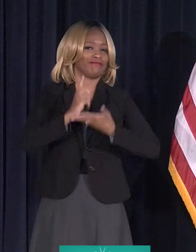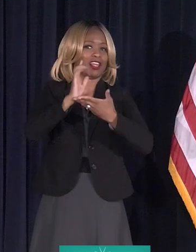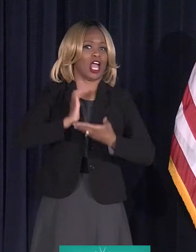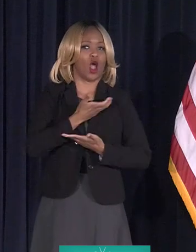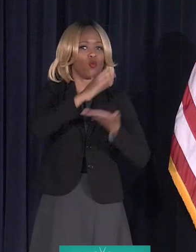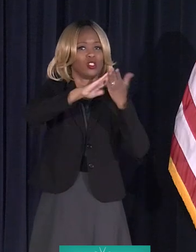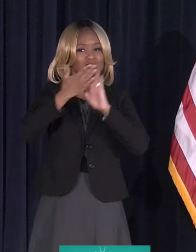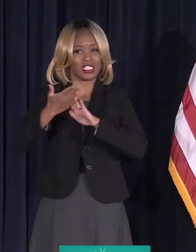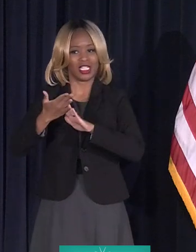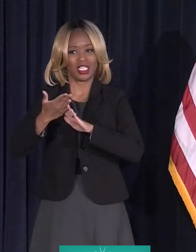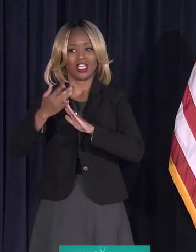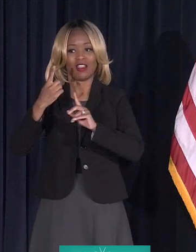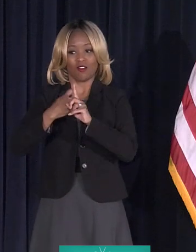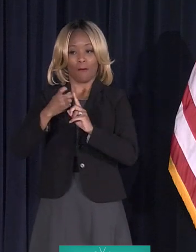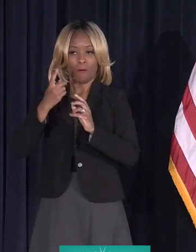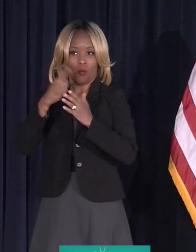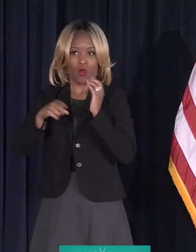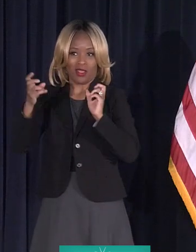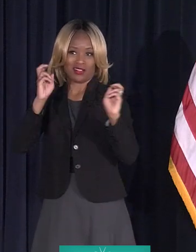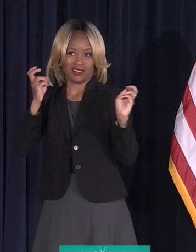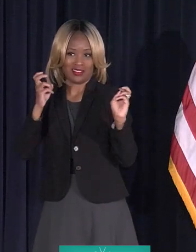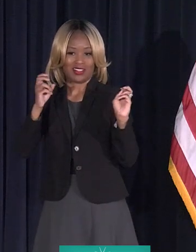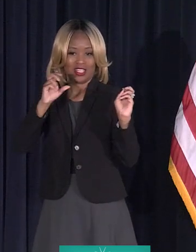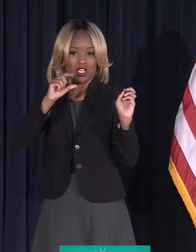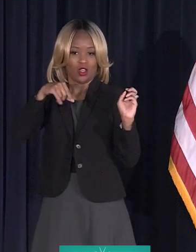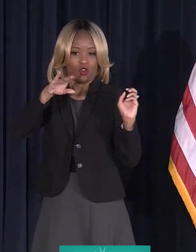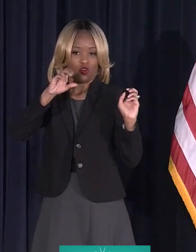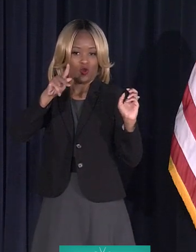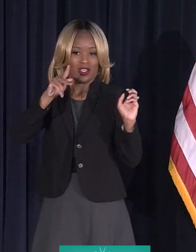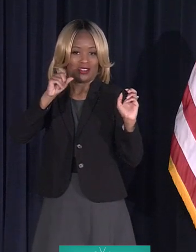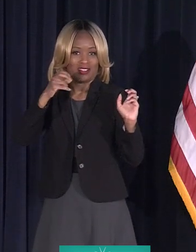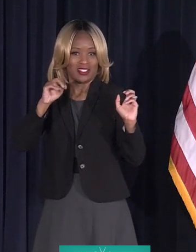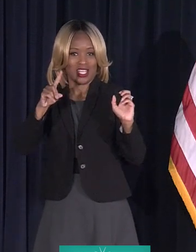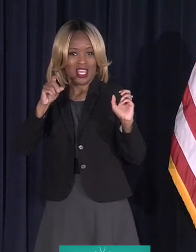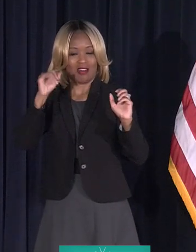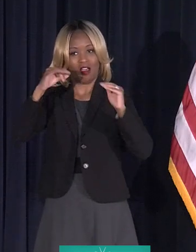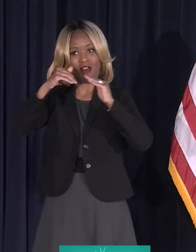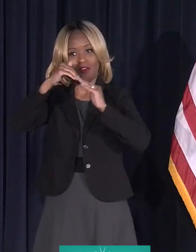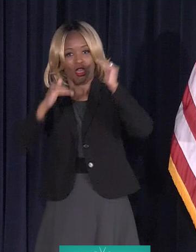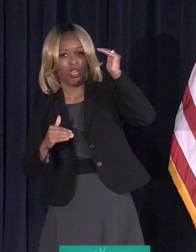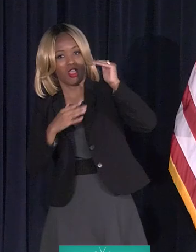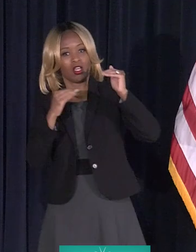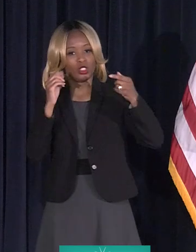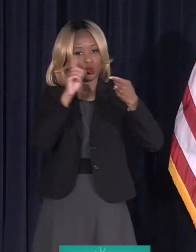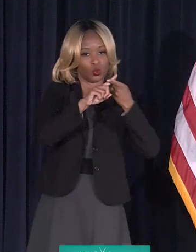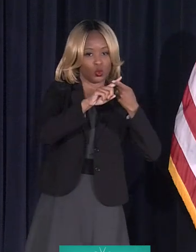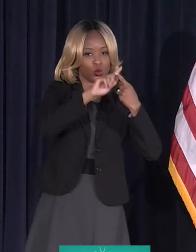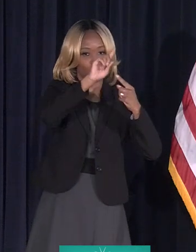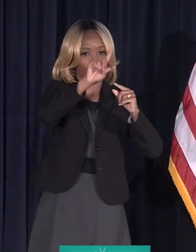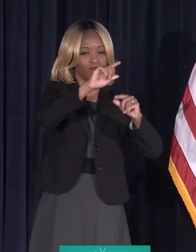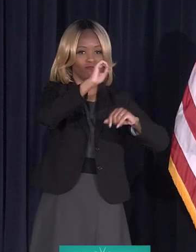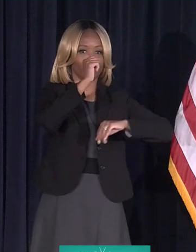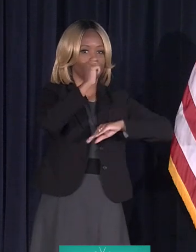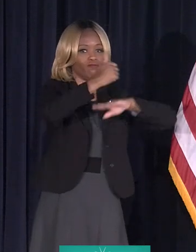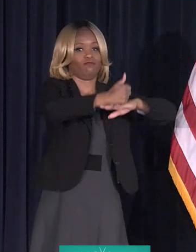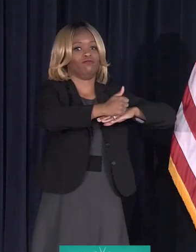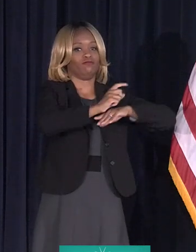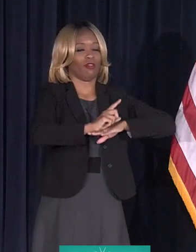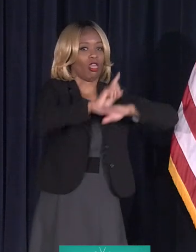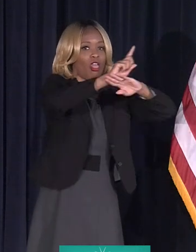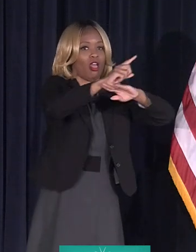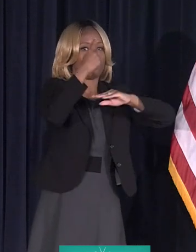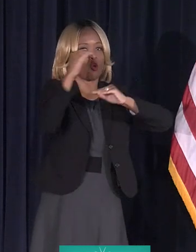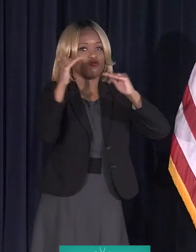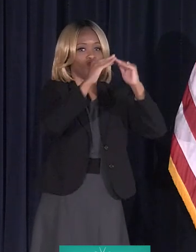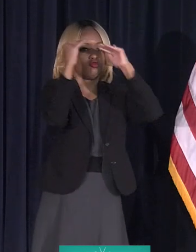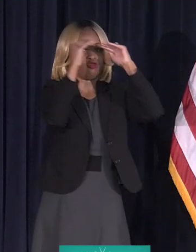quicksand of racial injustice to the solid rock of justice. And just like then, now is the time